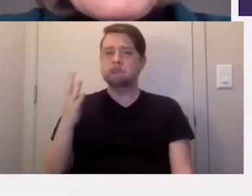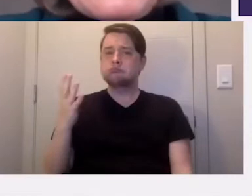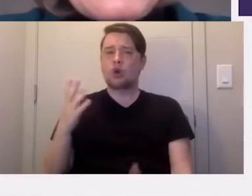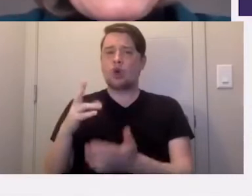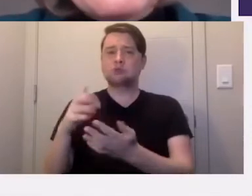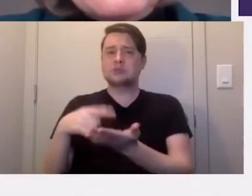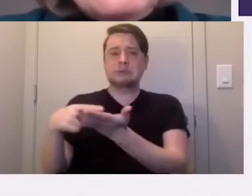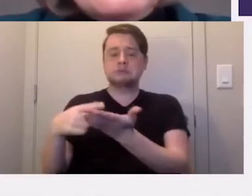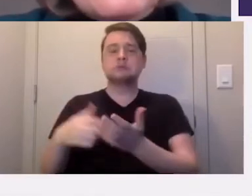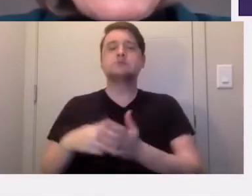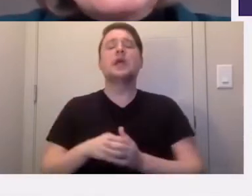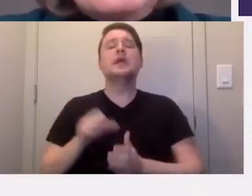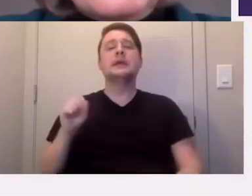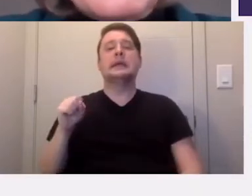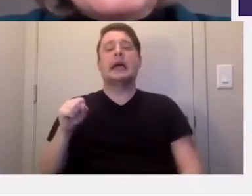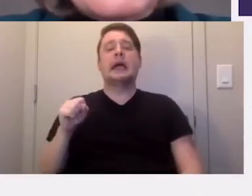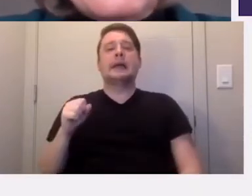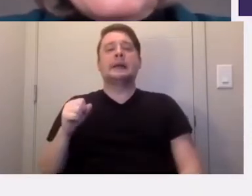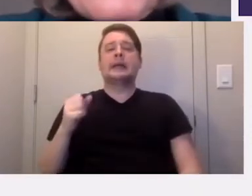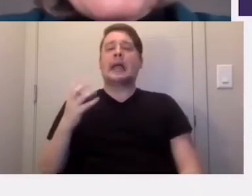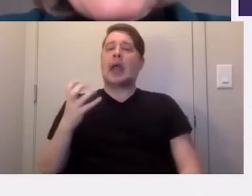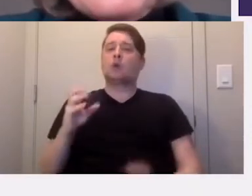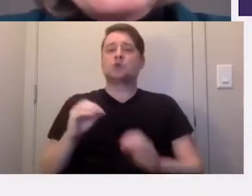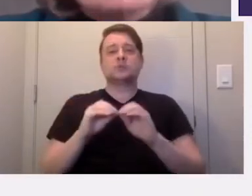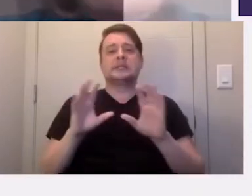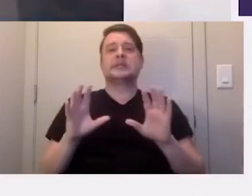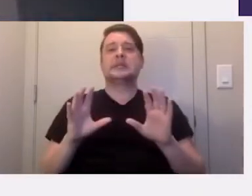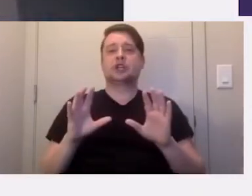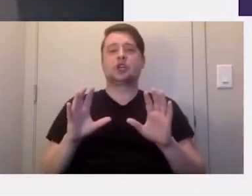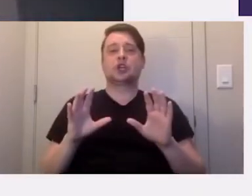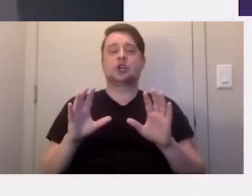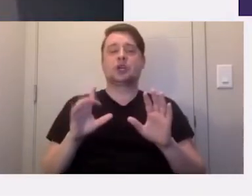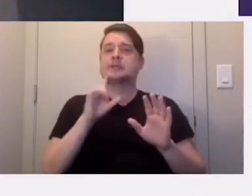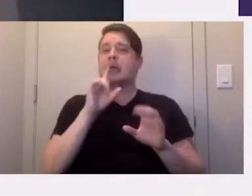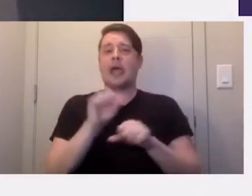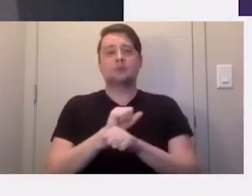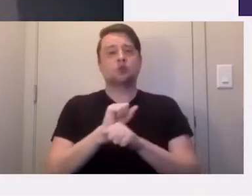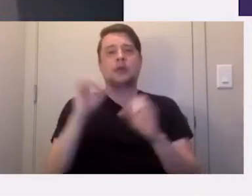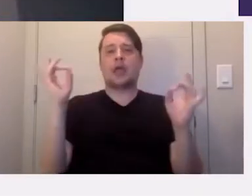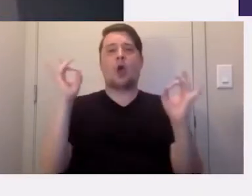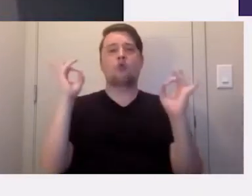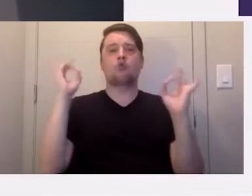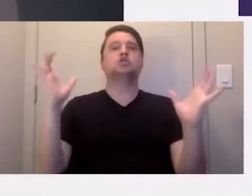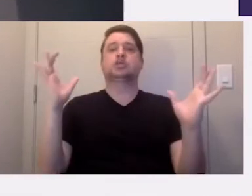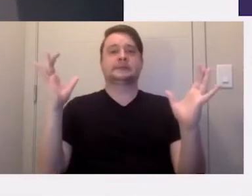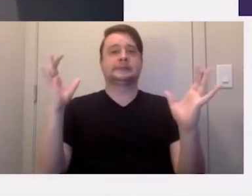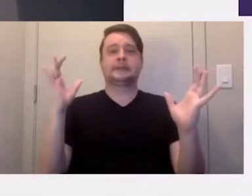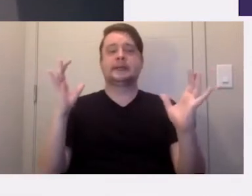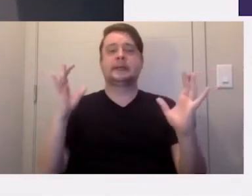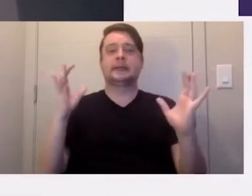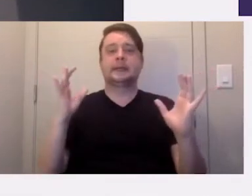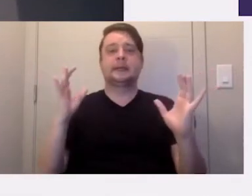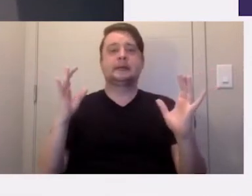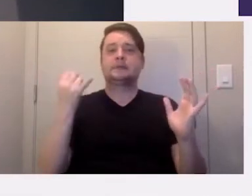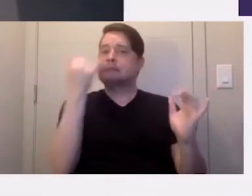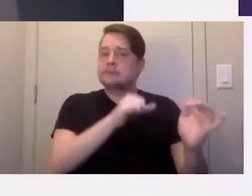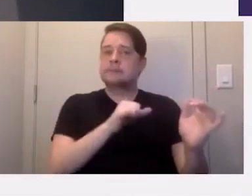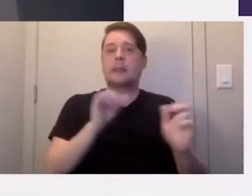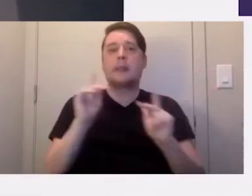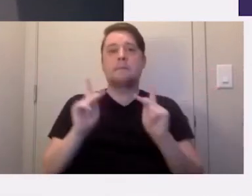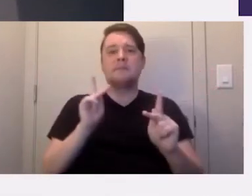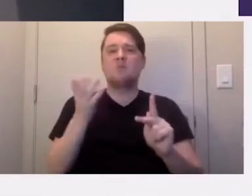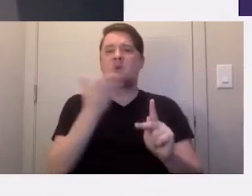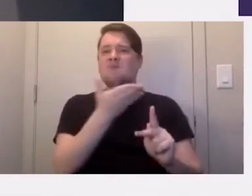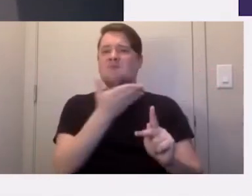Yeah, and, you know, I just want to be clear that it is absolutely outrageous that the people on the front lines